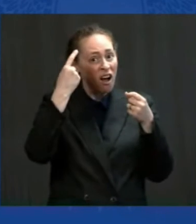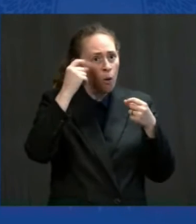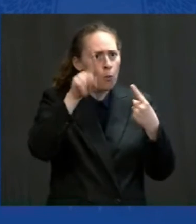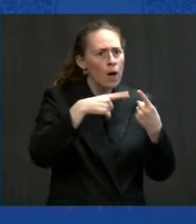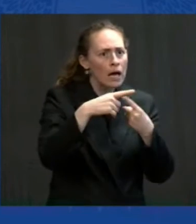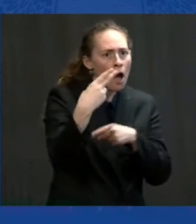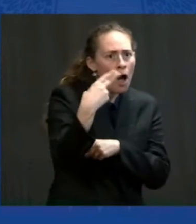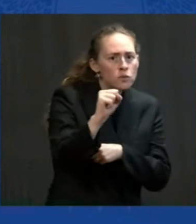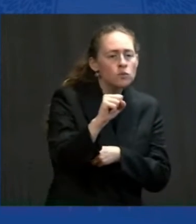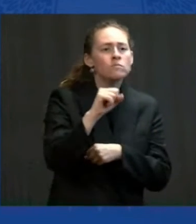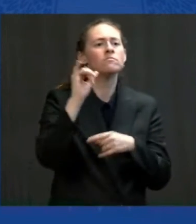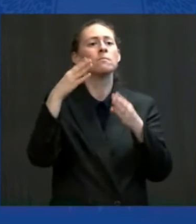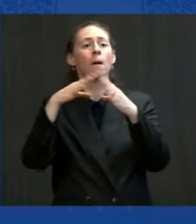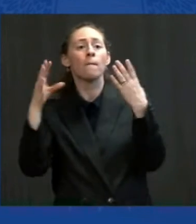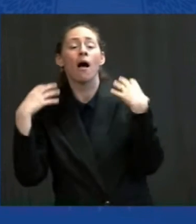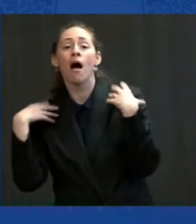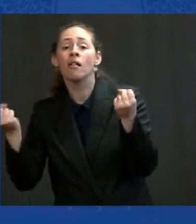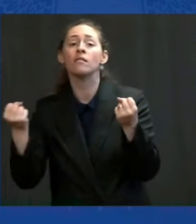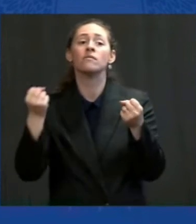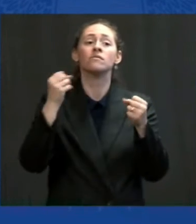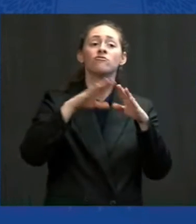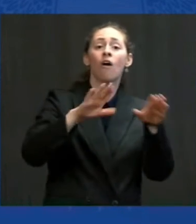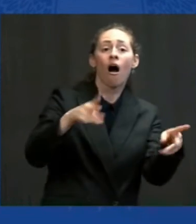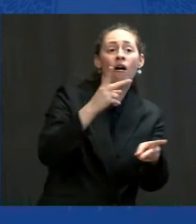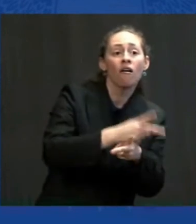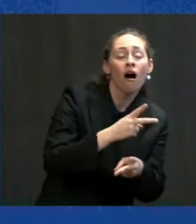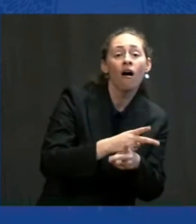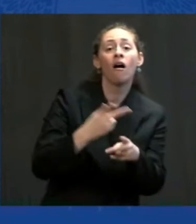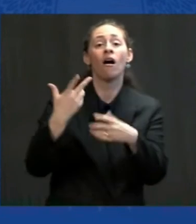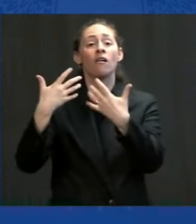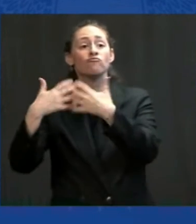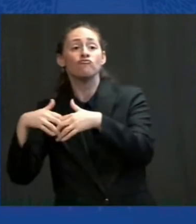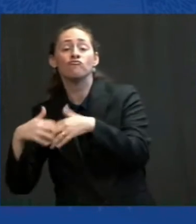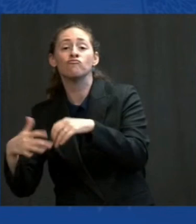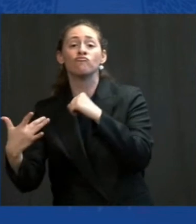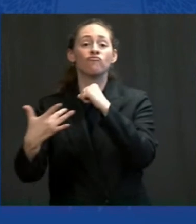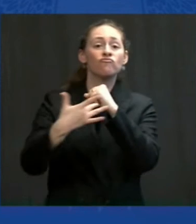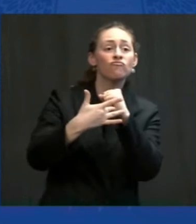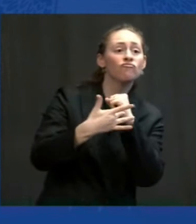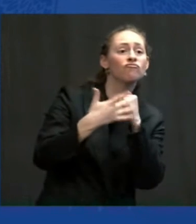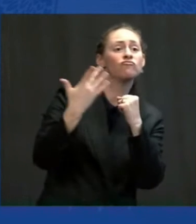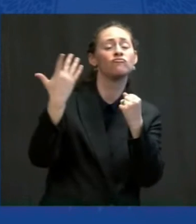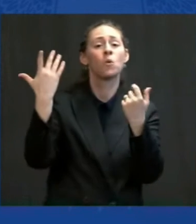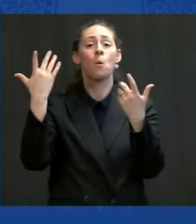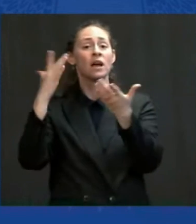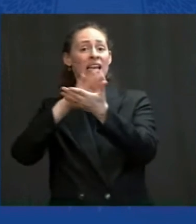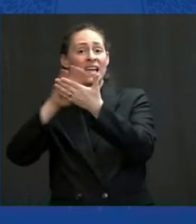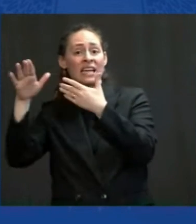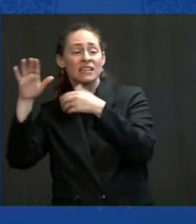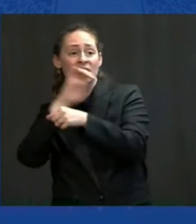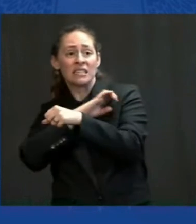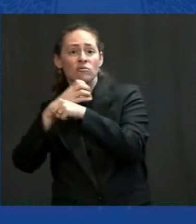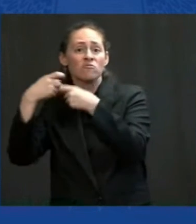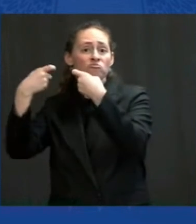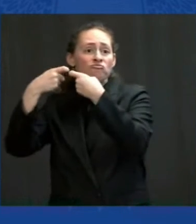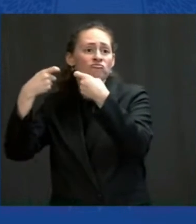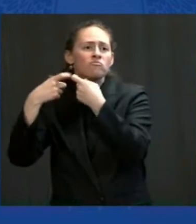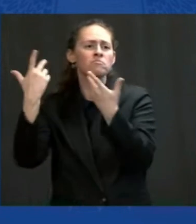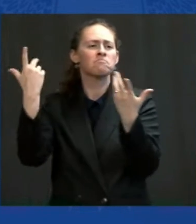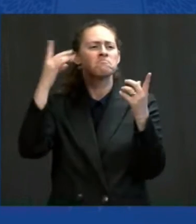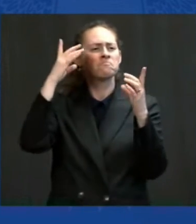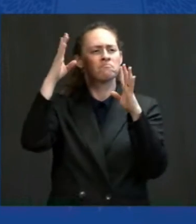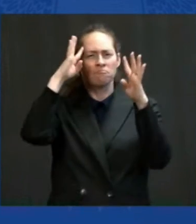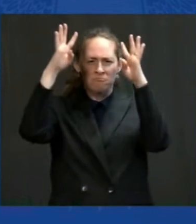childcare, manufacturing, information, technology, clean energy, so that all Americans can get the skills that employers